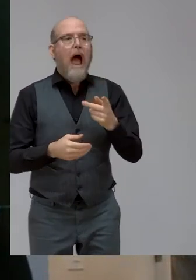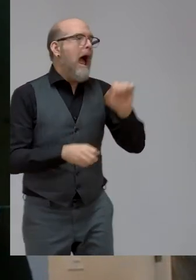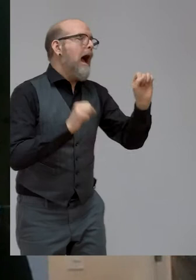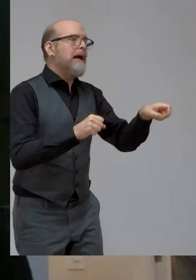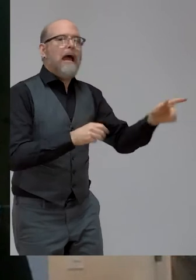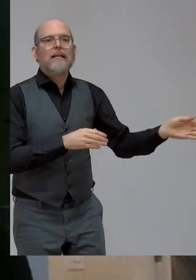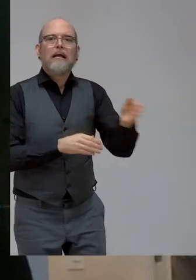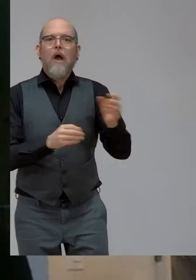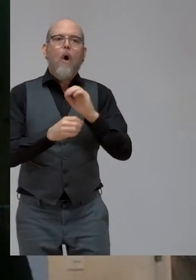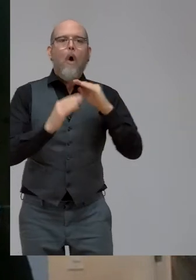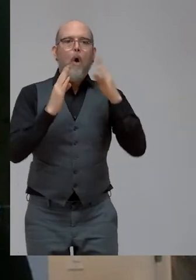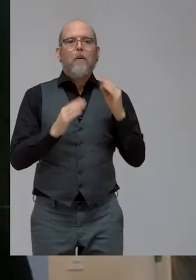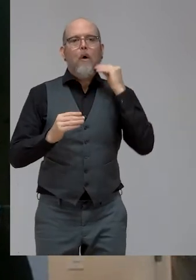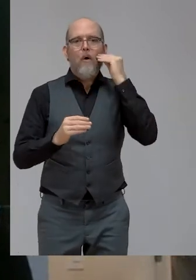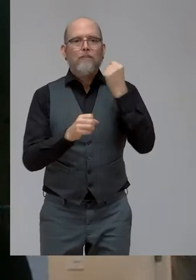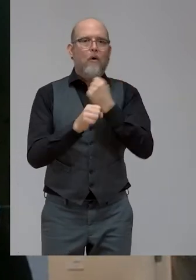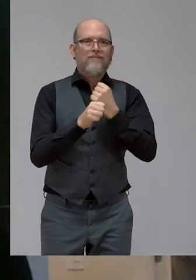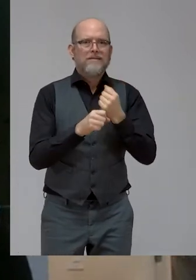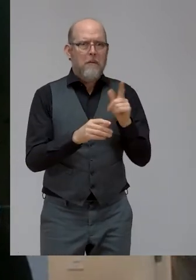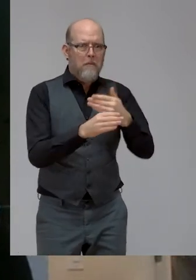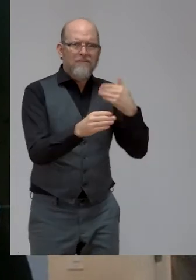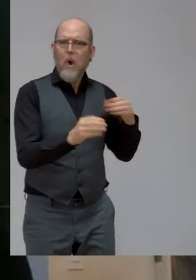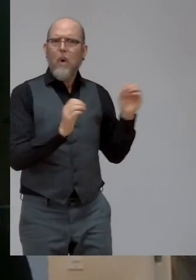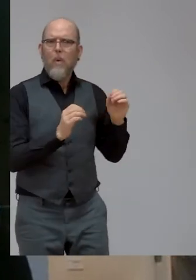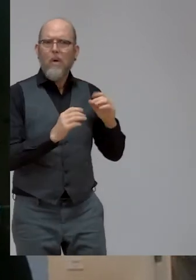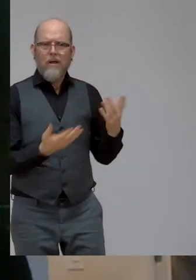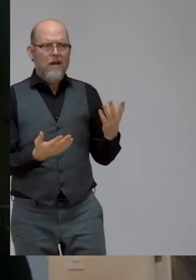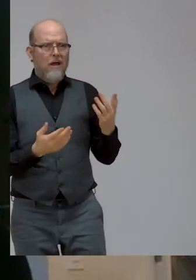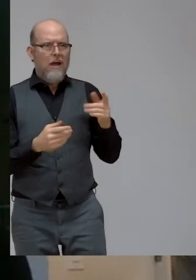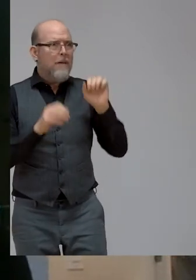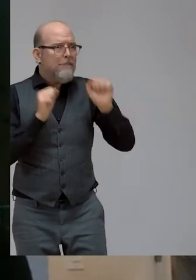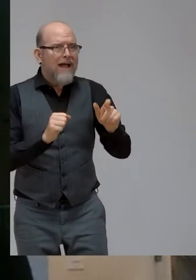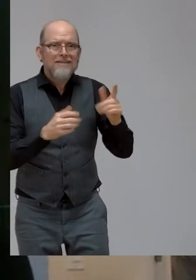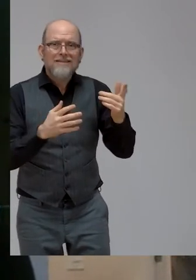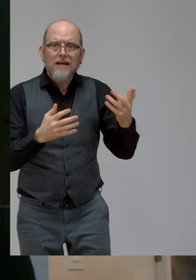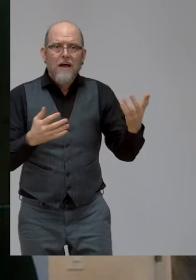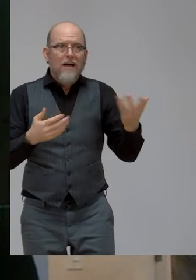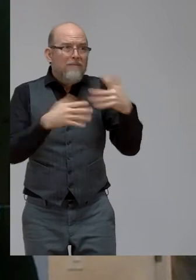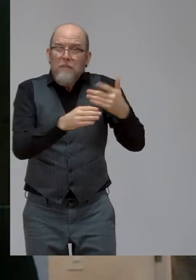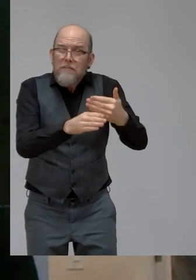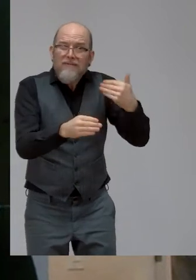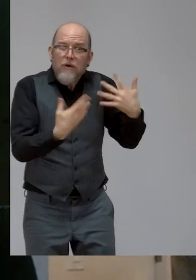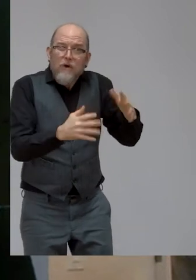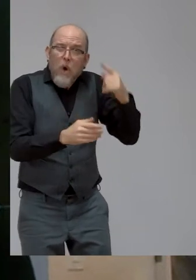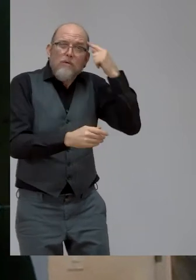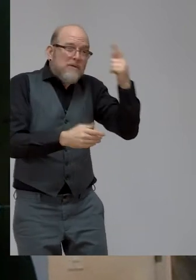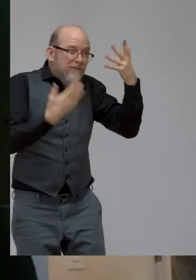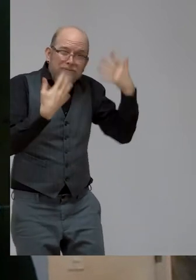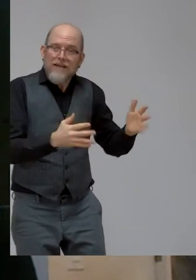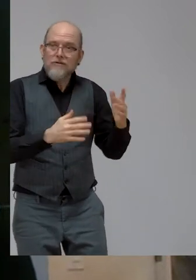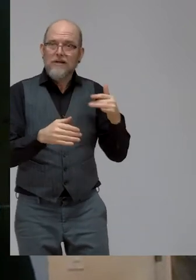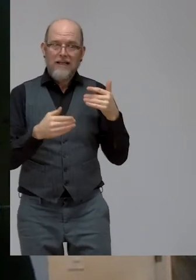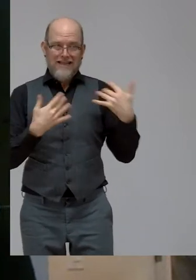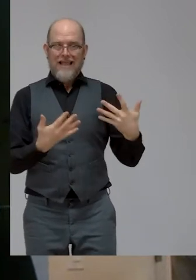require these accommodations, because we now know they work. At the World Bank, including